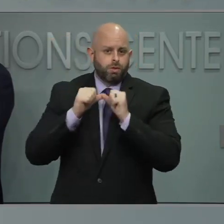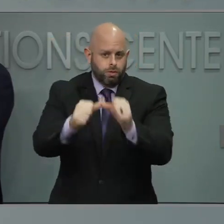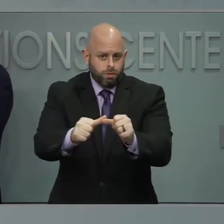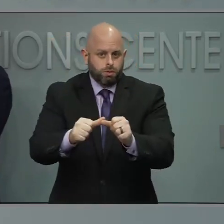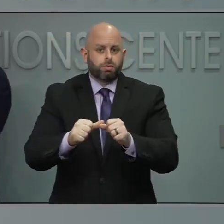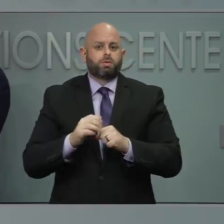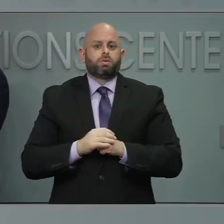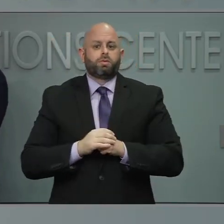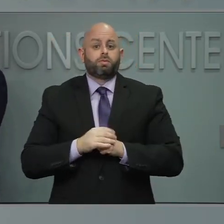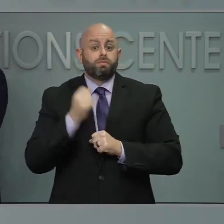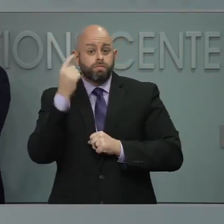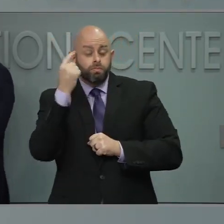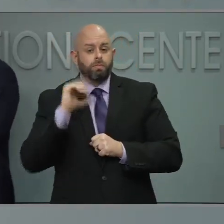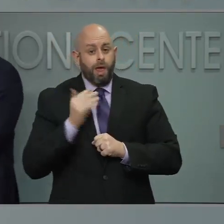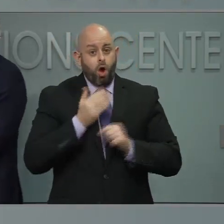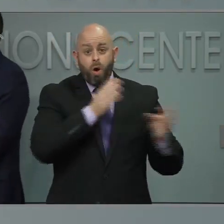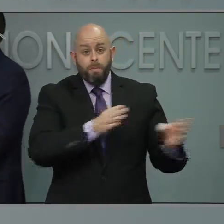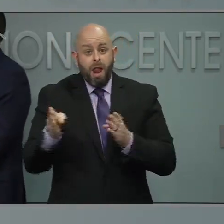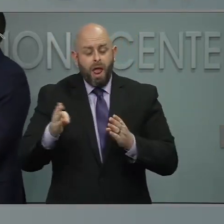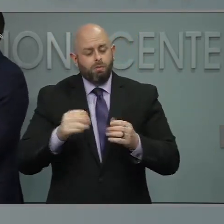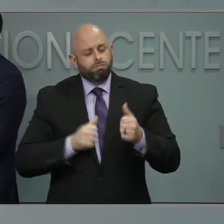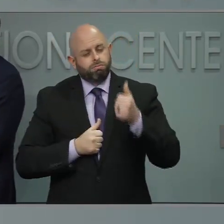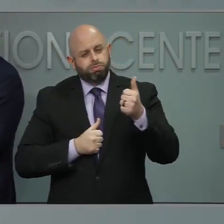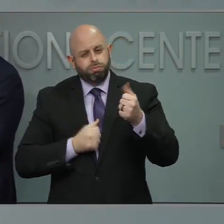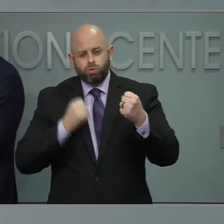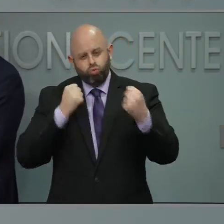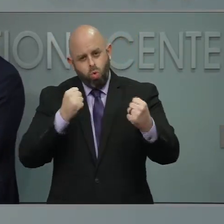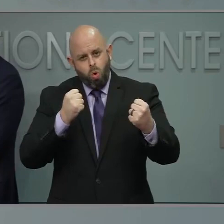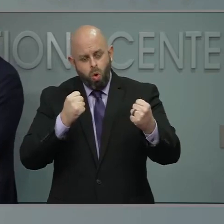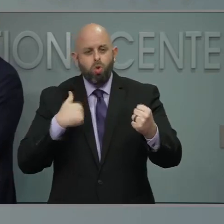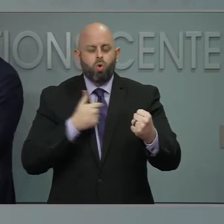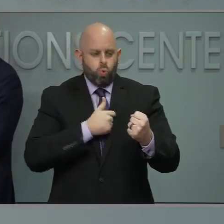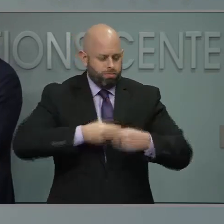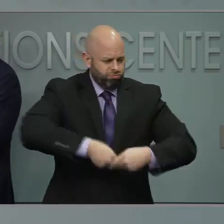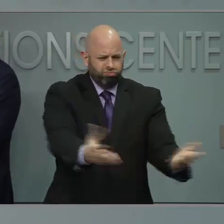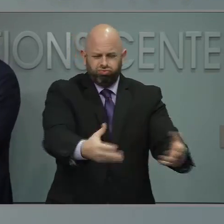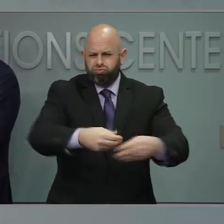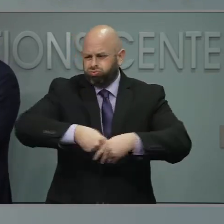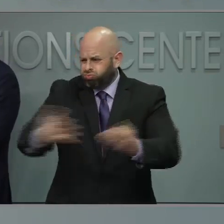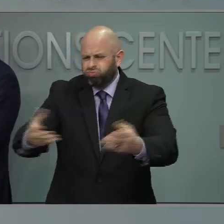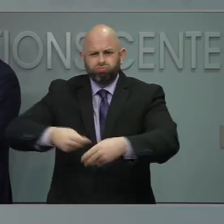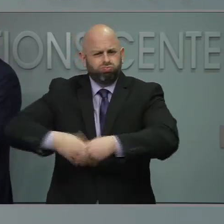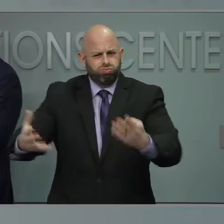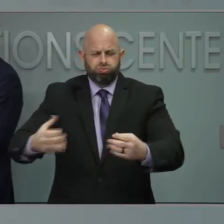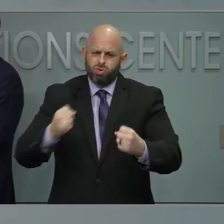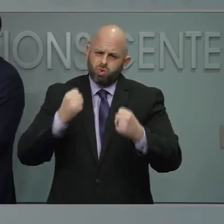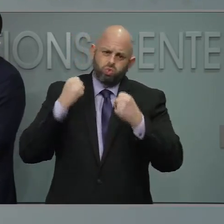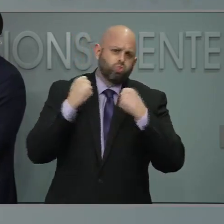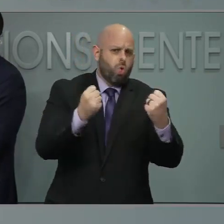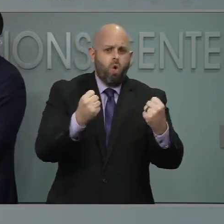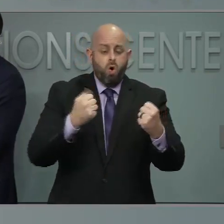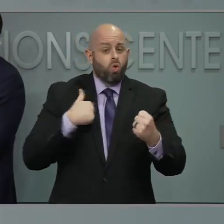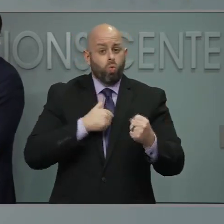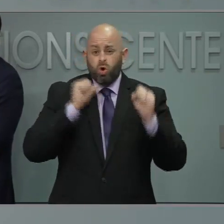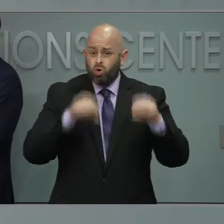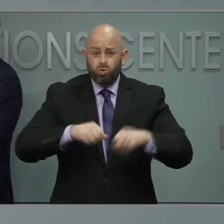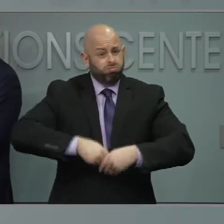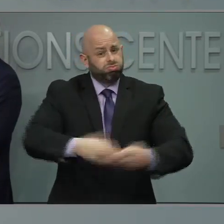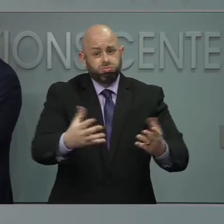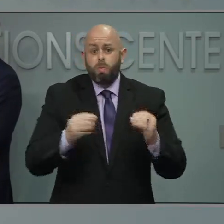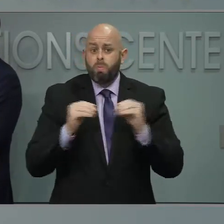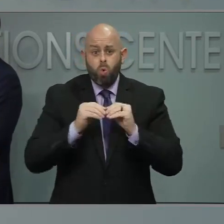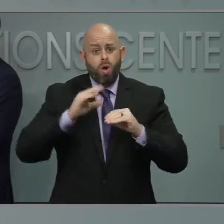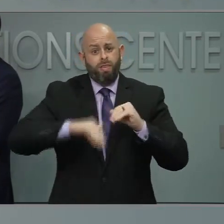good vaccinations distributions system set up. As Dr Cohen says, we could handle many, many more vaccines.